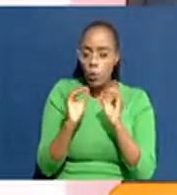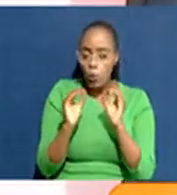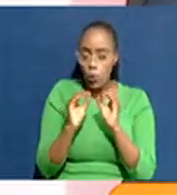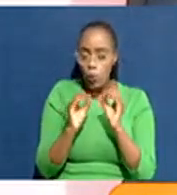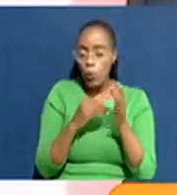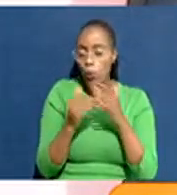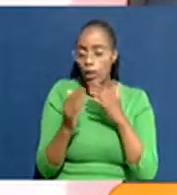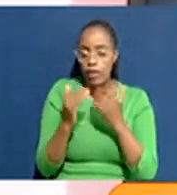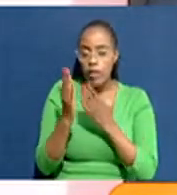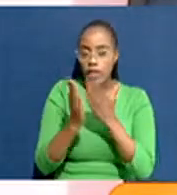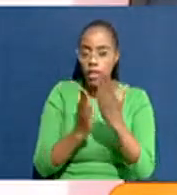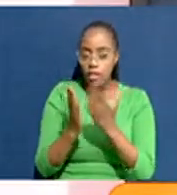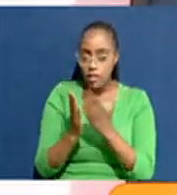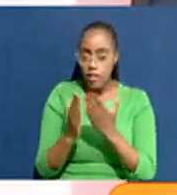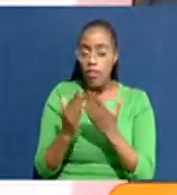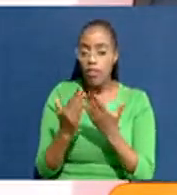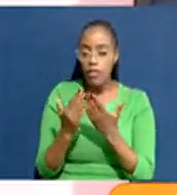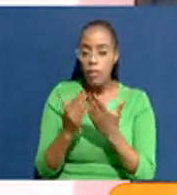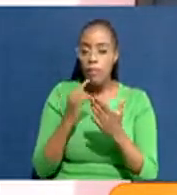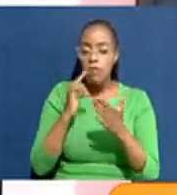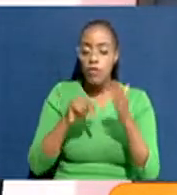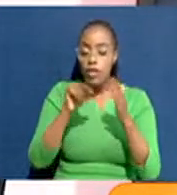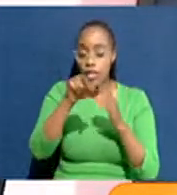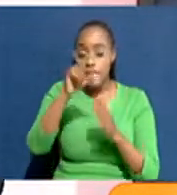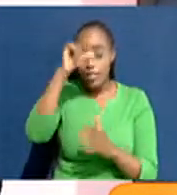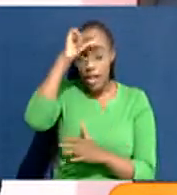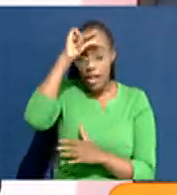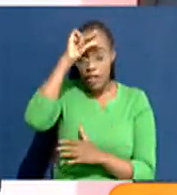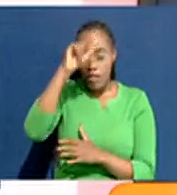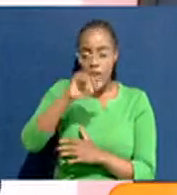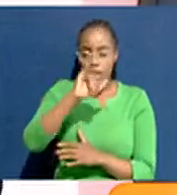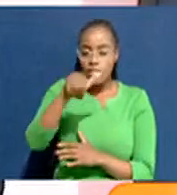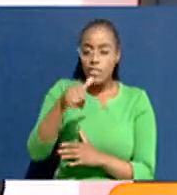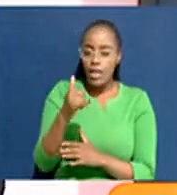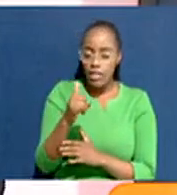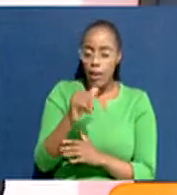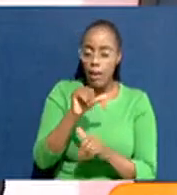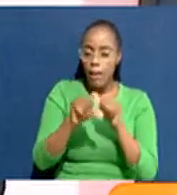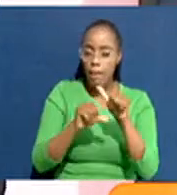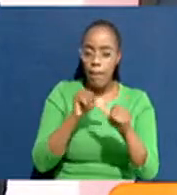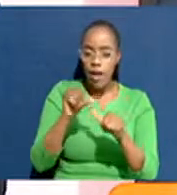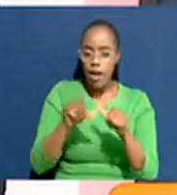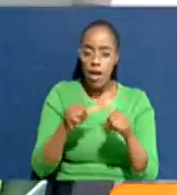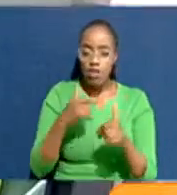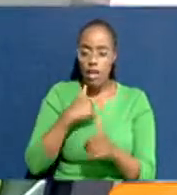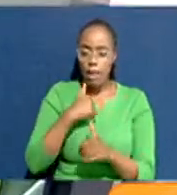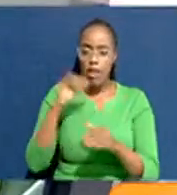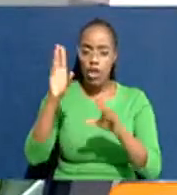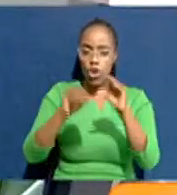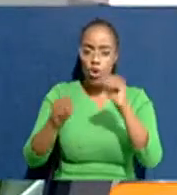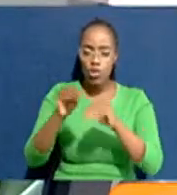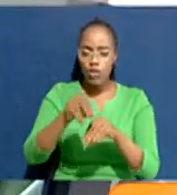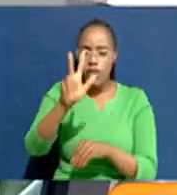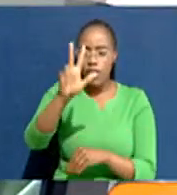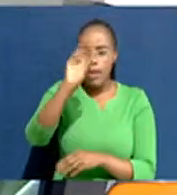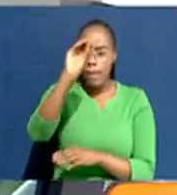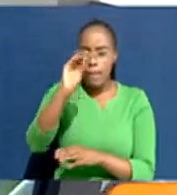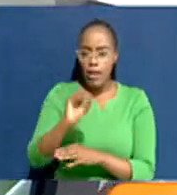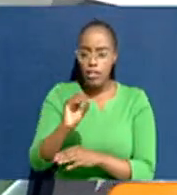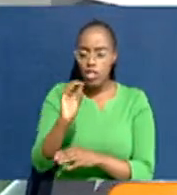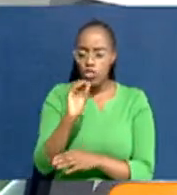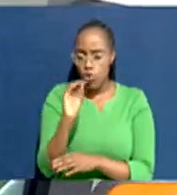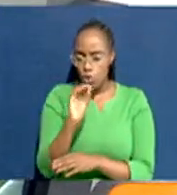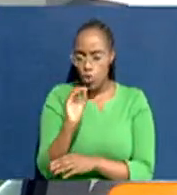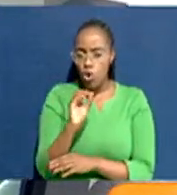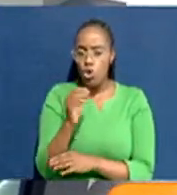terms of service provision. So I say, this is a government. It's not just about numbers. It's not just about me contributing 3% to help